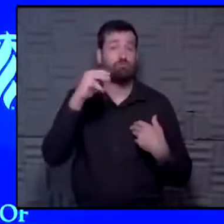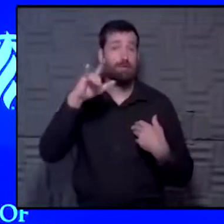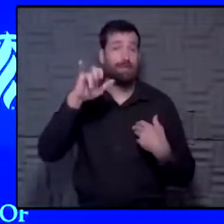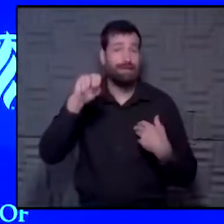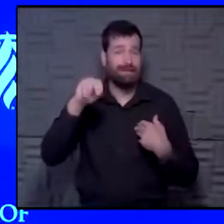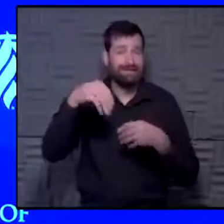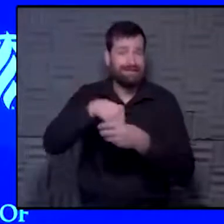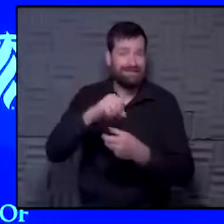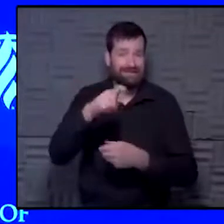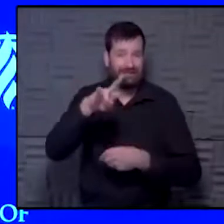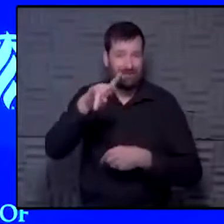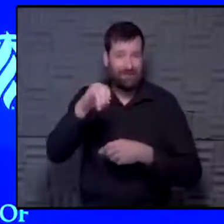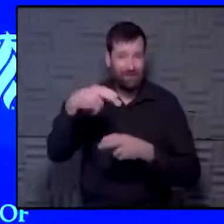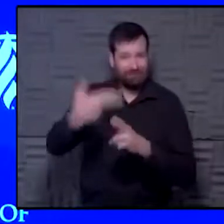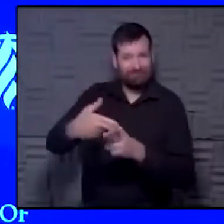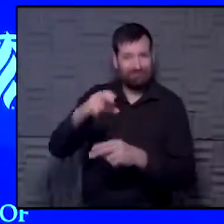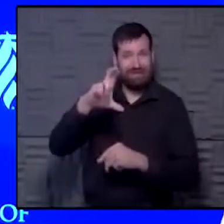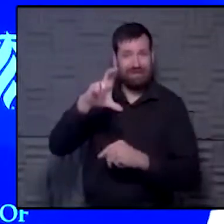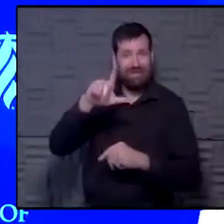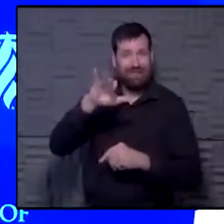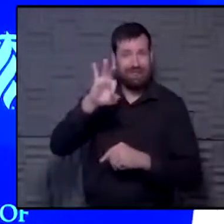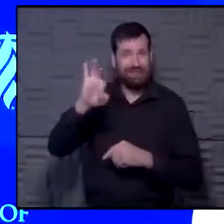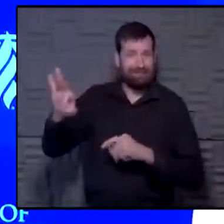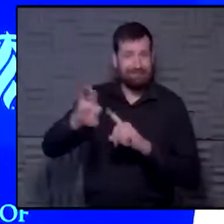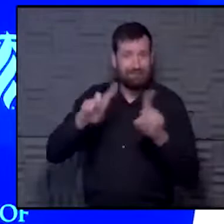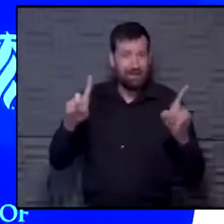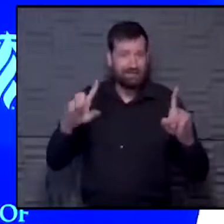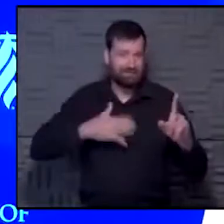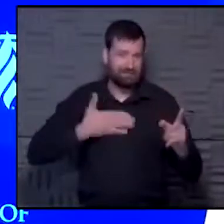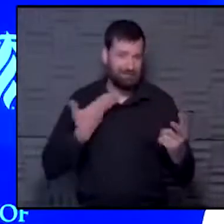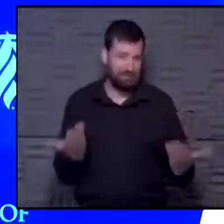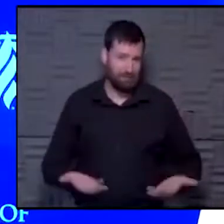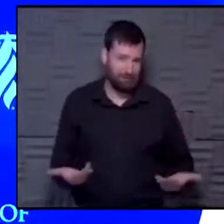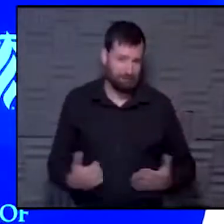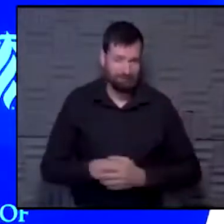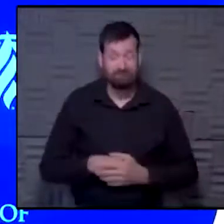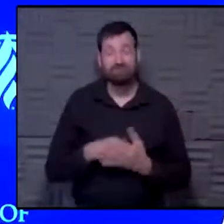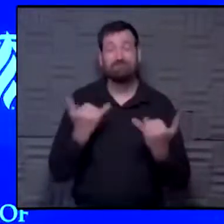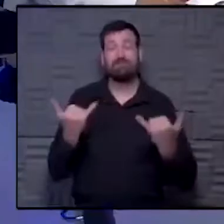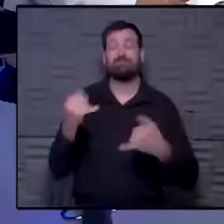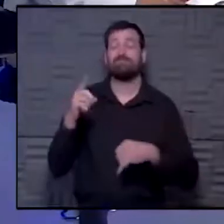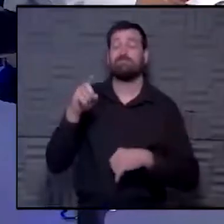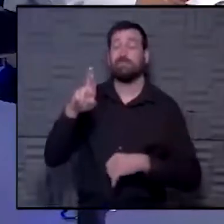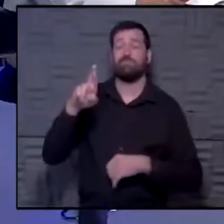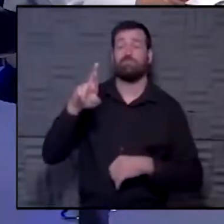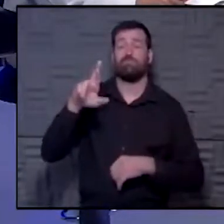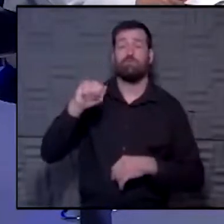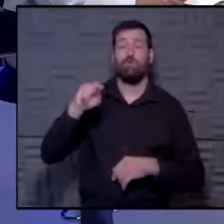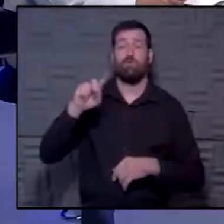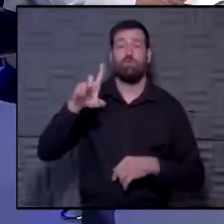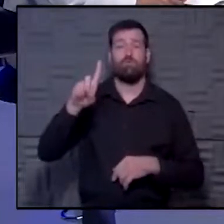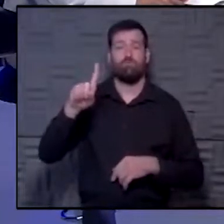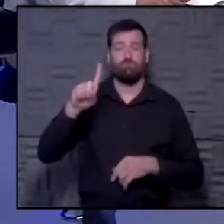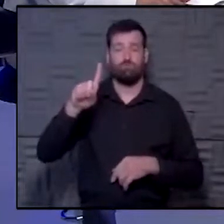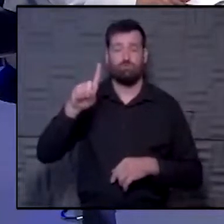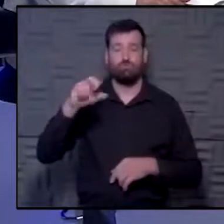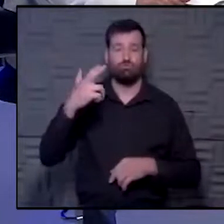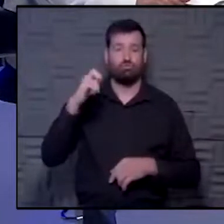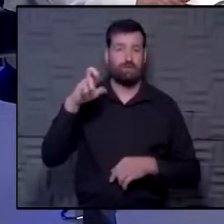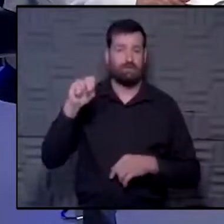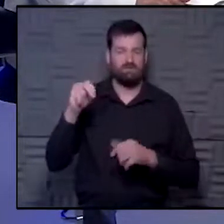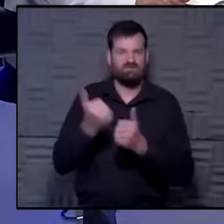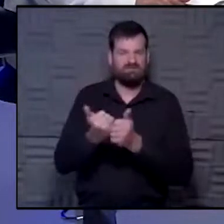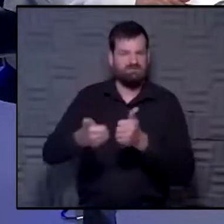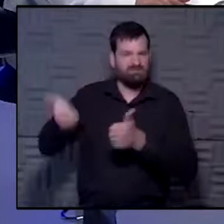this morning. More on that later, but we're glad to be with you. Today we have Dr. Ronald Chen, the Chair of Radiation Oncology